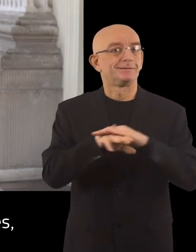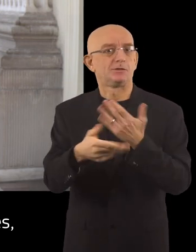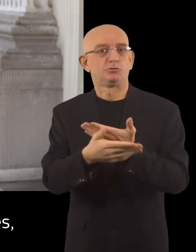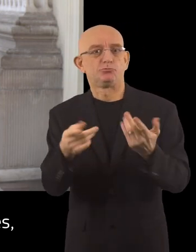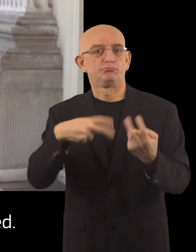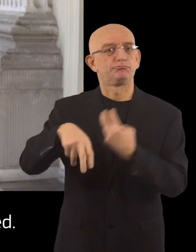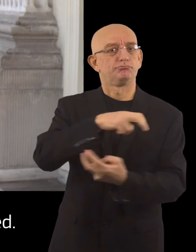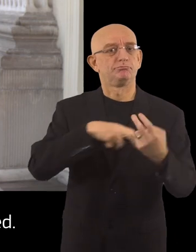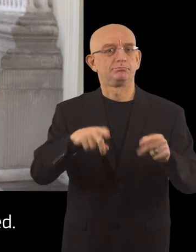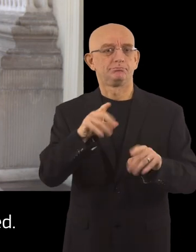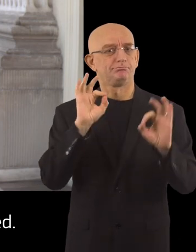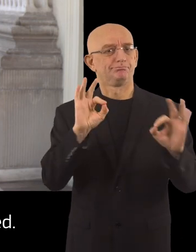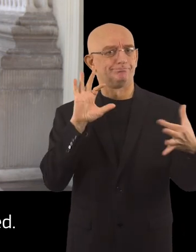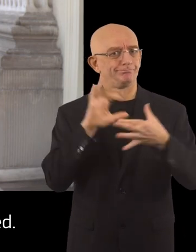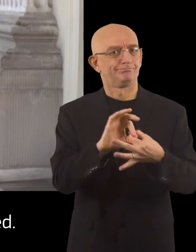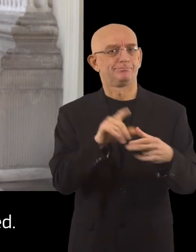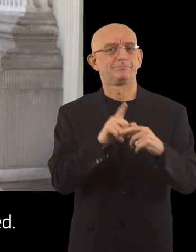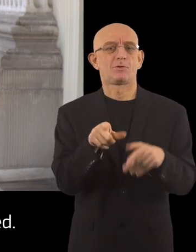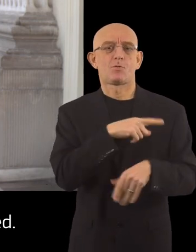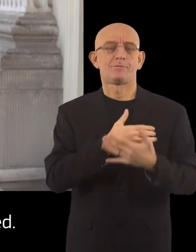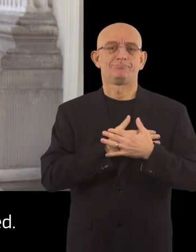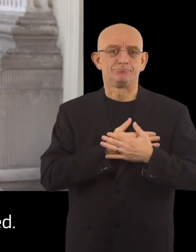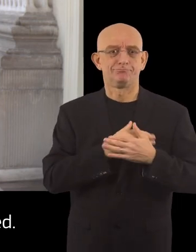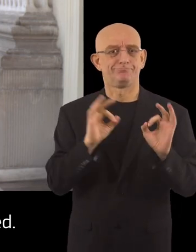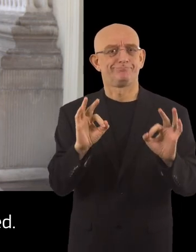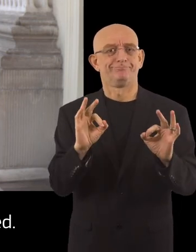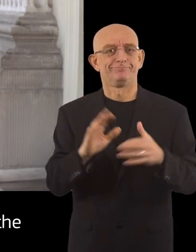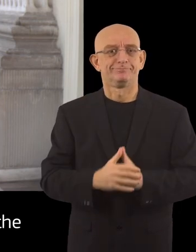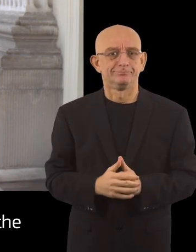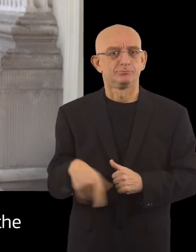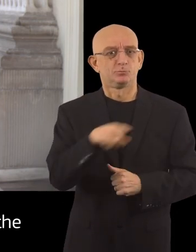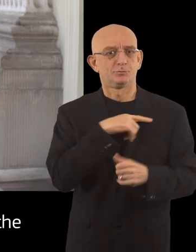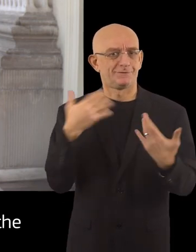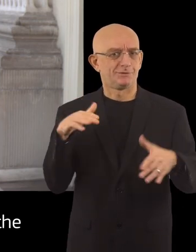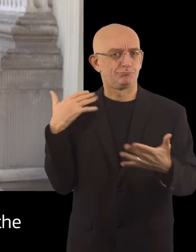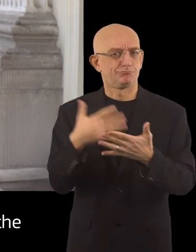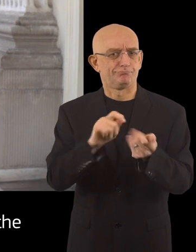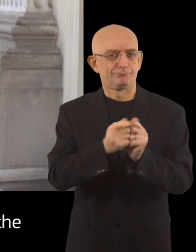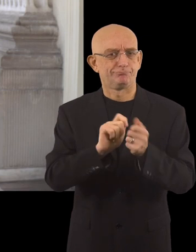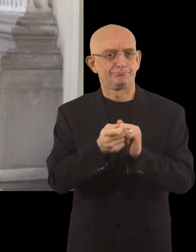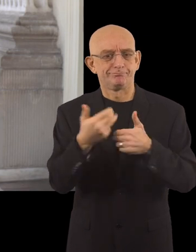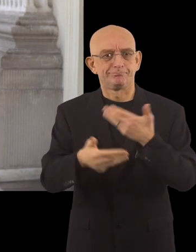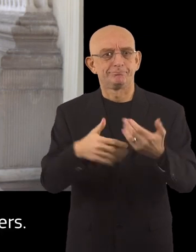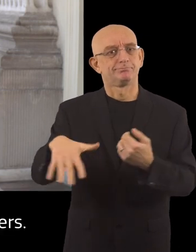unsurbridledDIO. It was all selling and passive. We make public longer